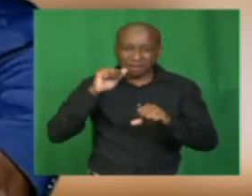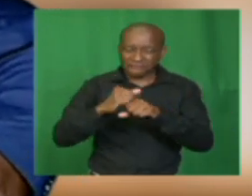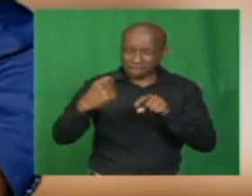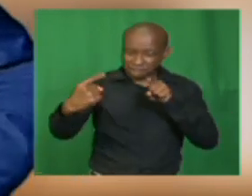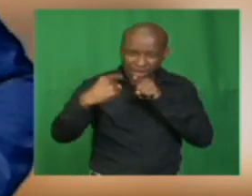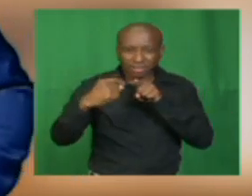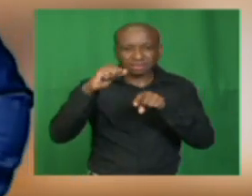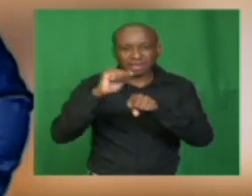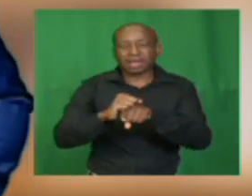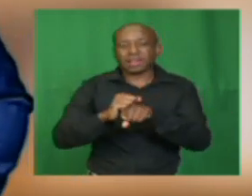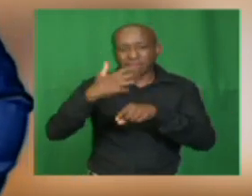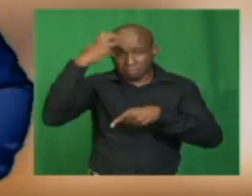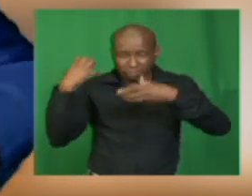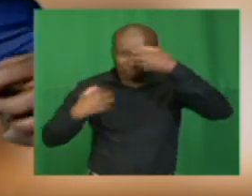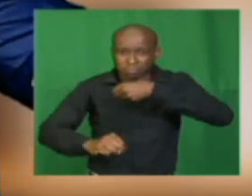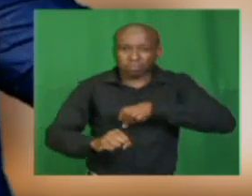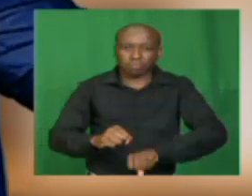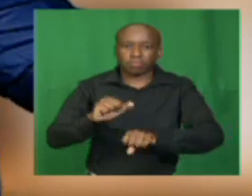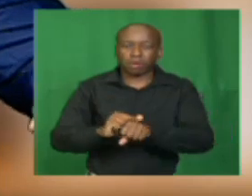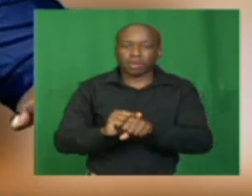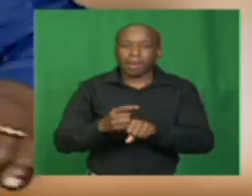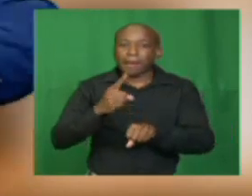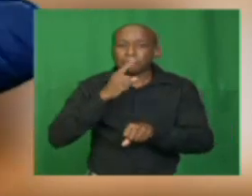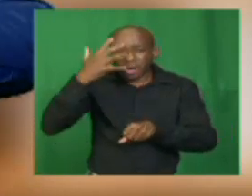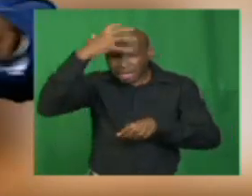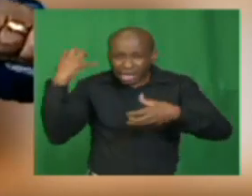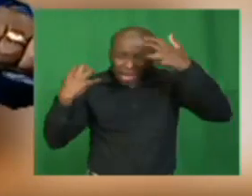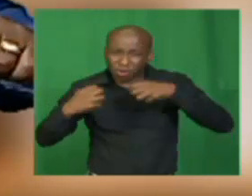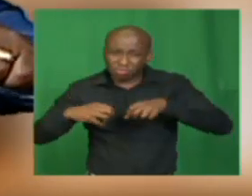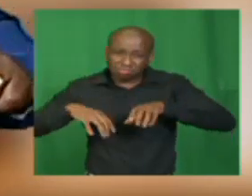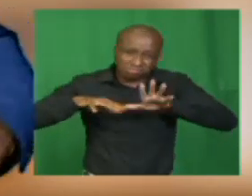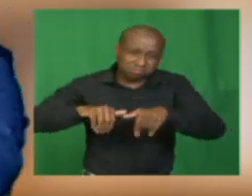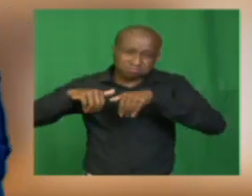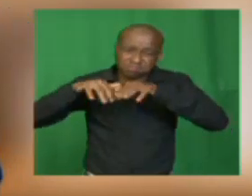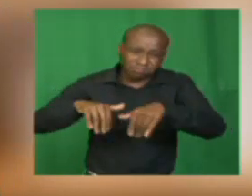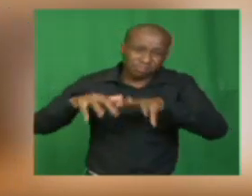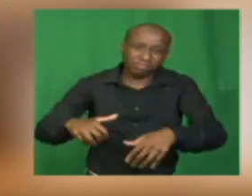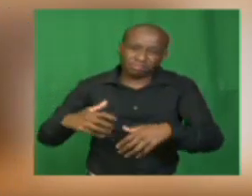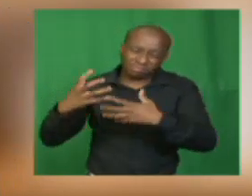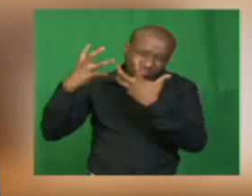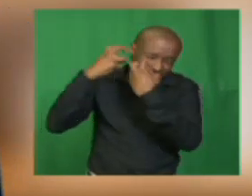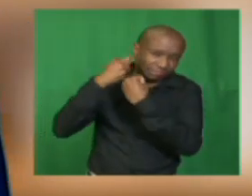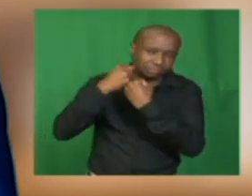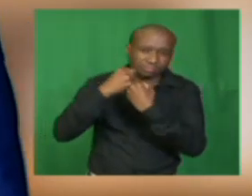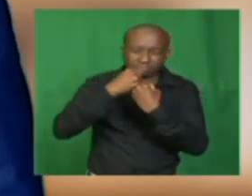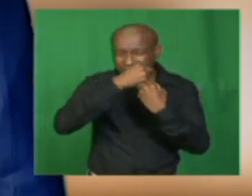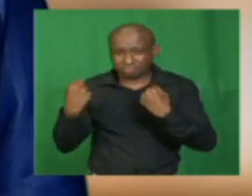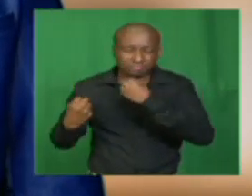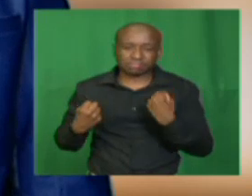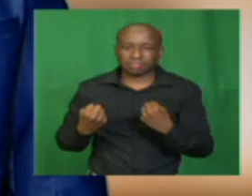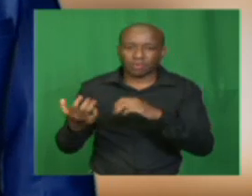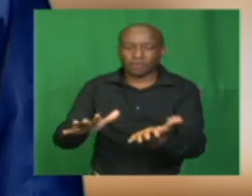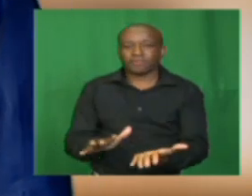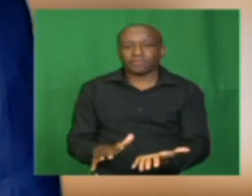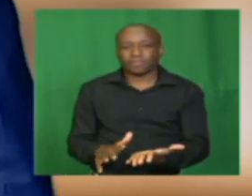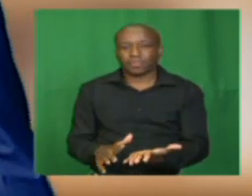The lions sprang on him, tore him into pieces. Now, the